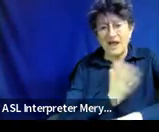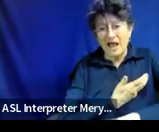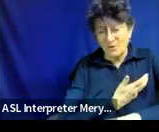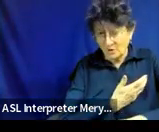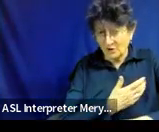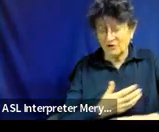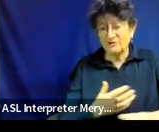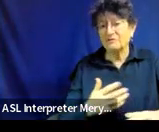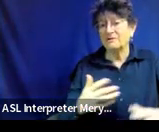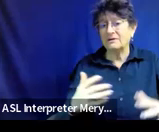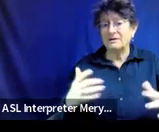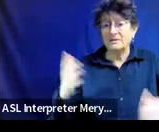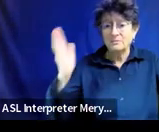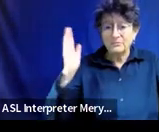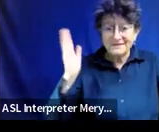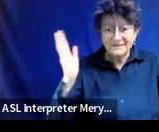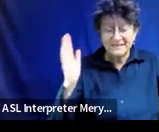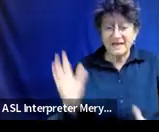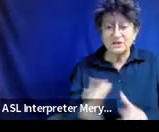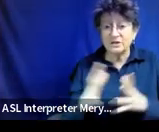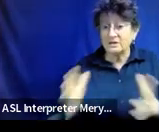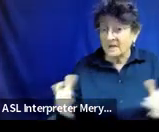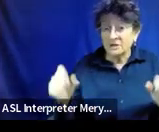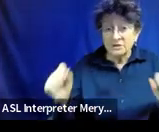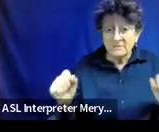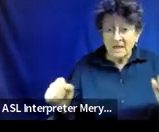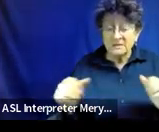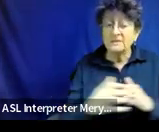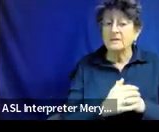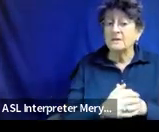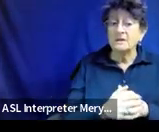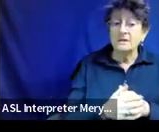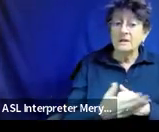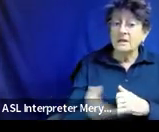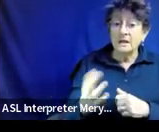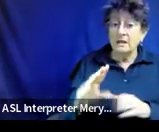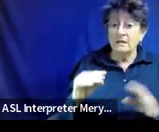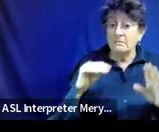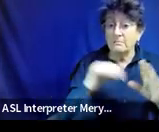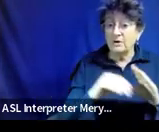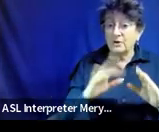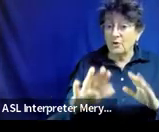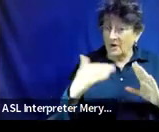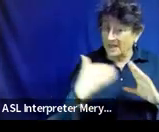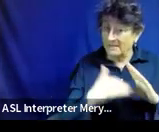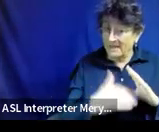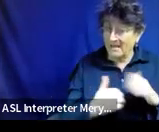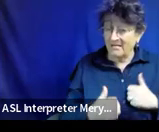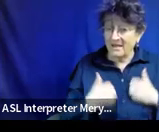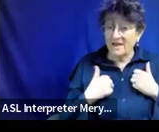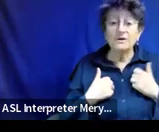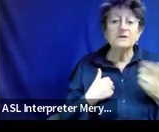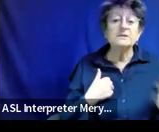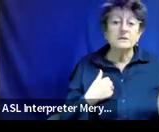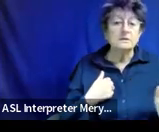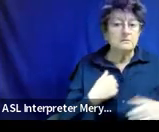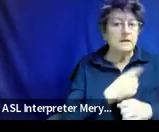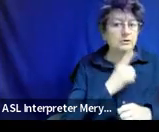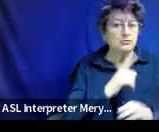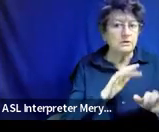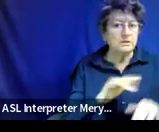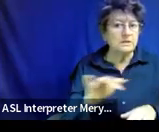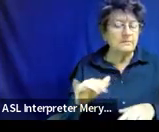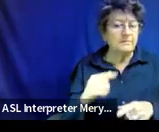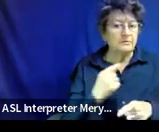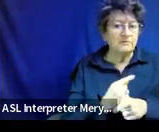much as we can. And if you put your email in, just make sure you type it correctly. And